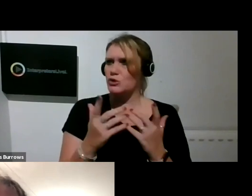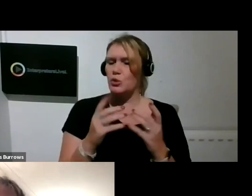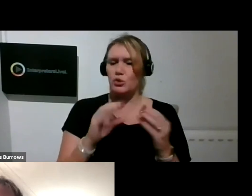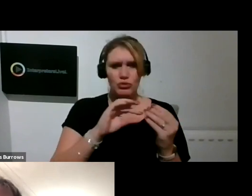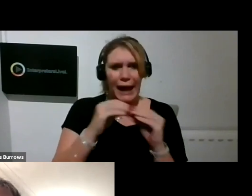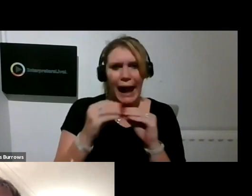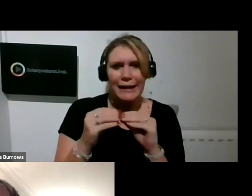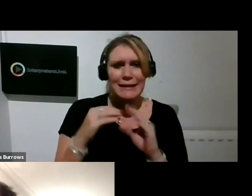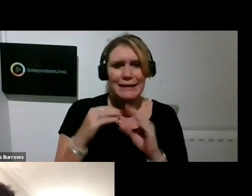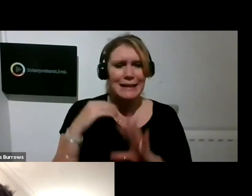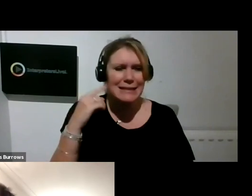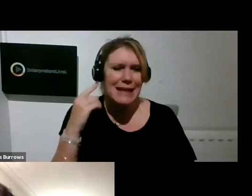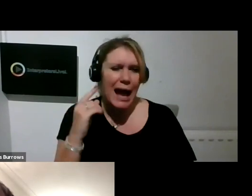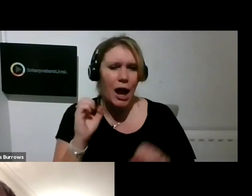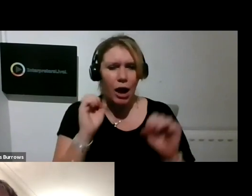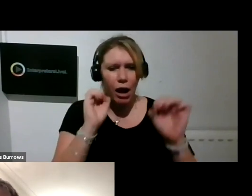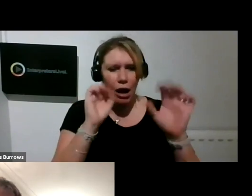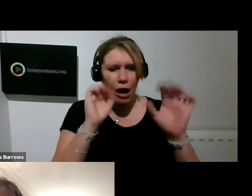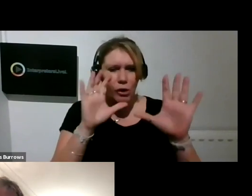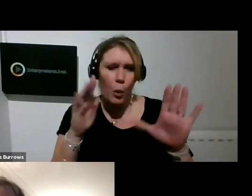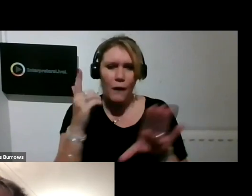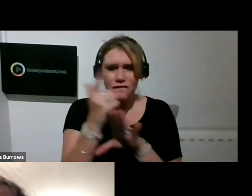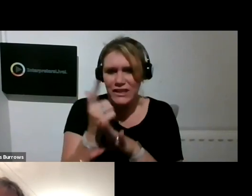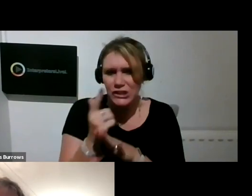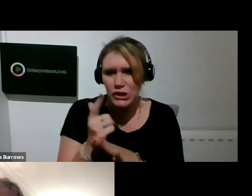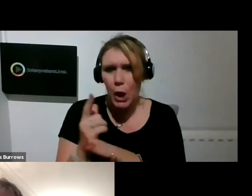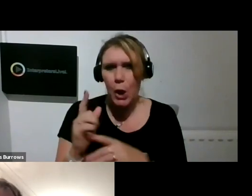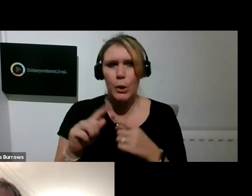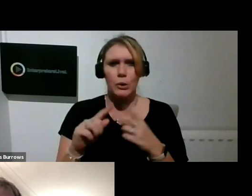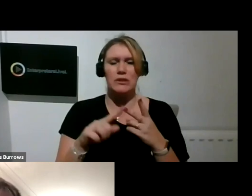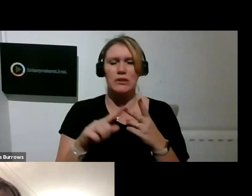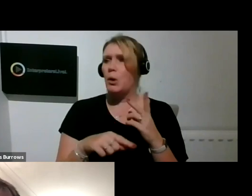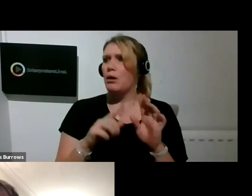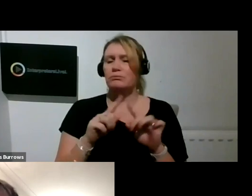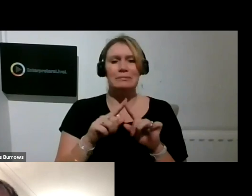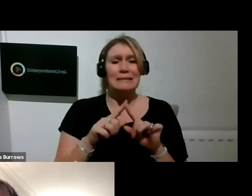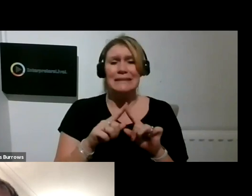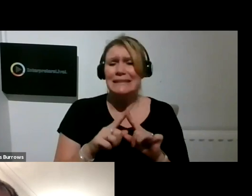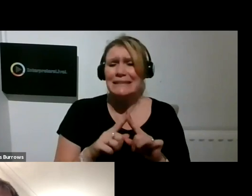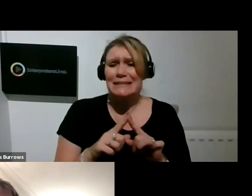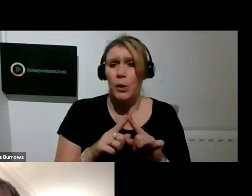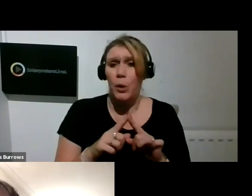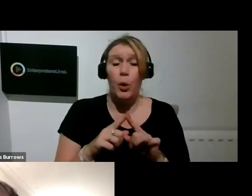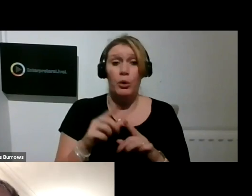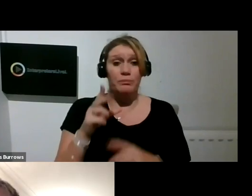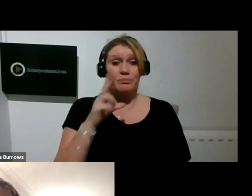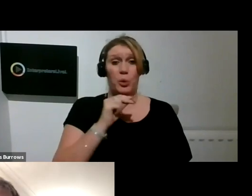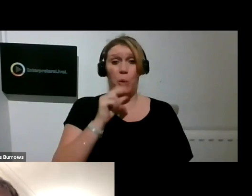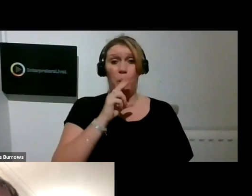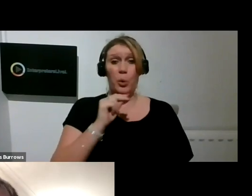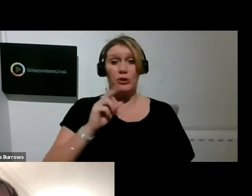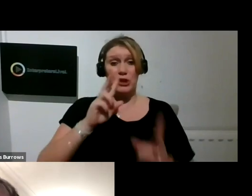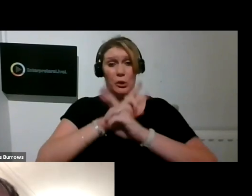and, you know, and video and all kinds of different audio description that will augment in